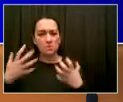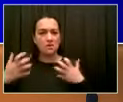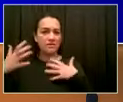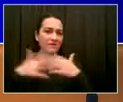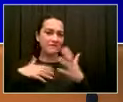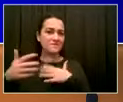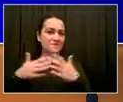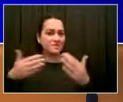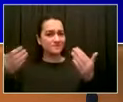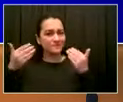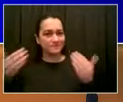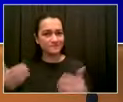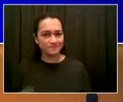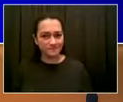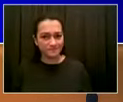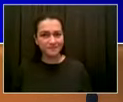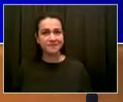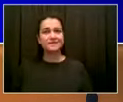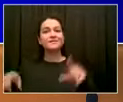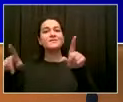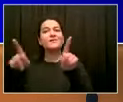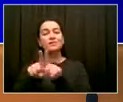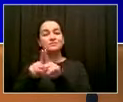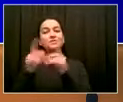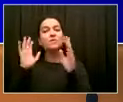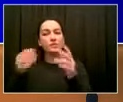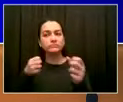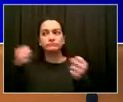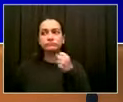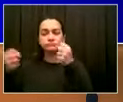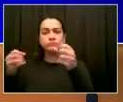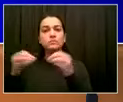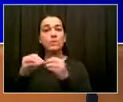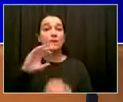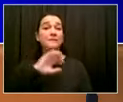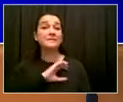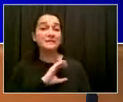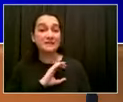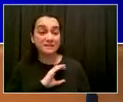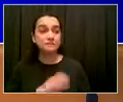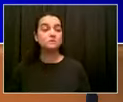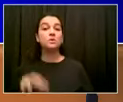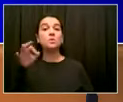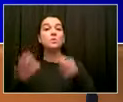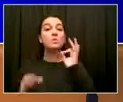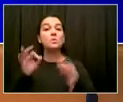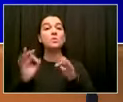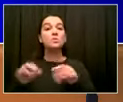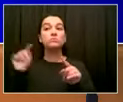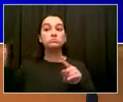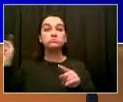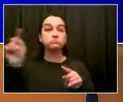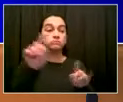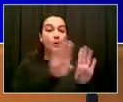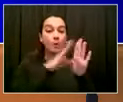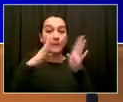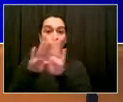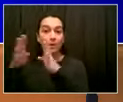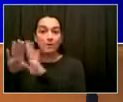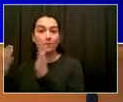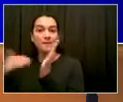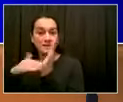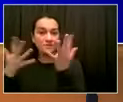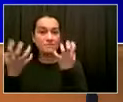prosecutions, all of this coming together to beat back gun violence. Well, that investment in communities is crucial.